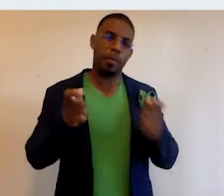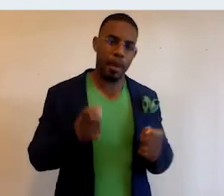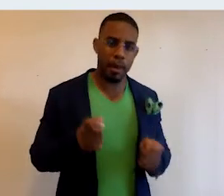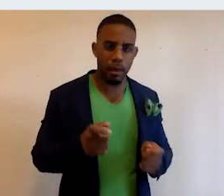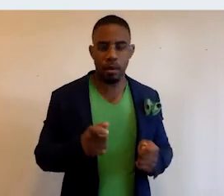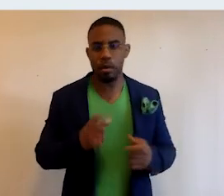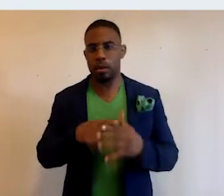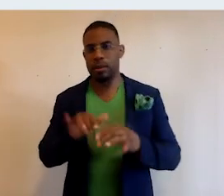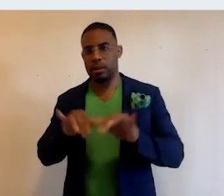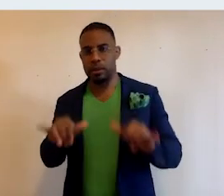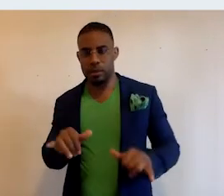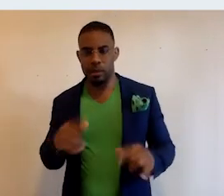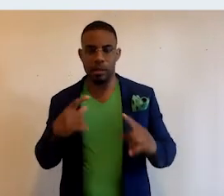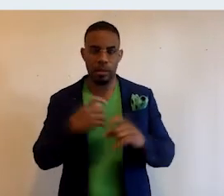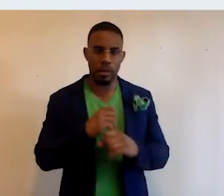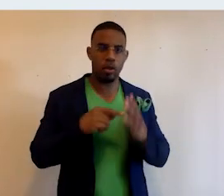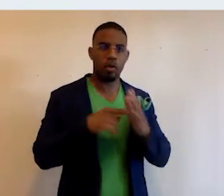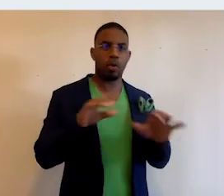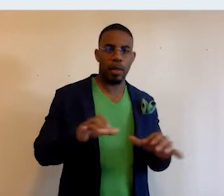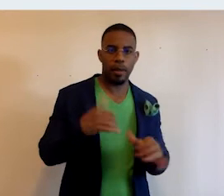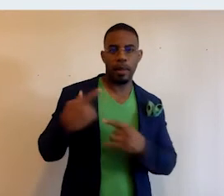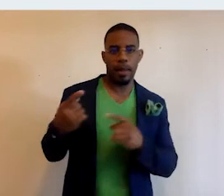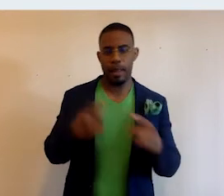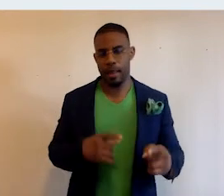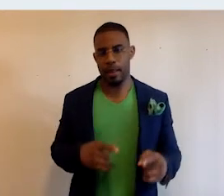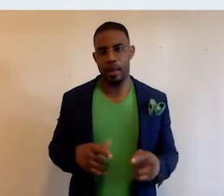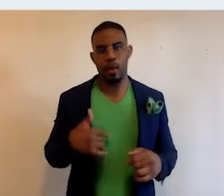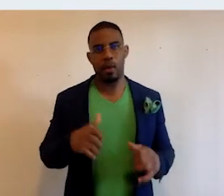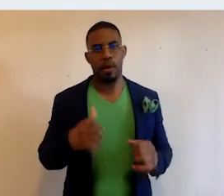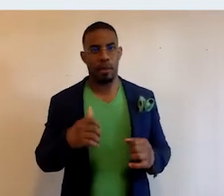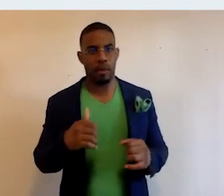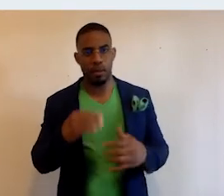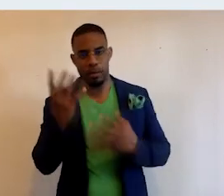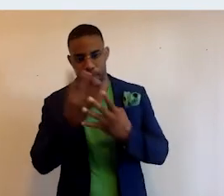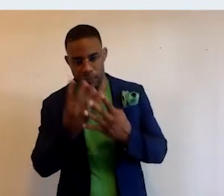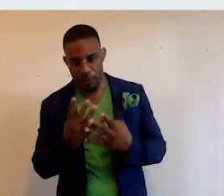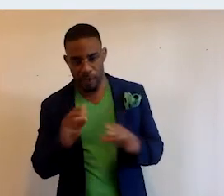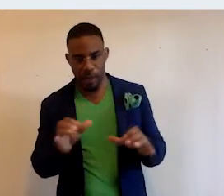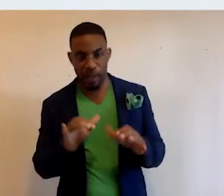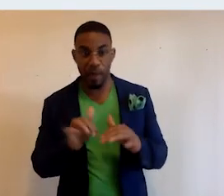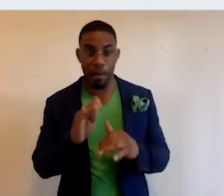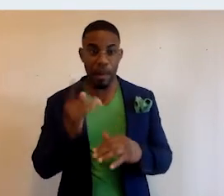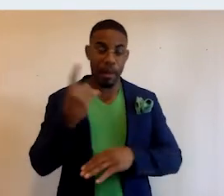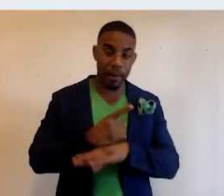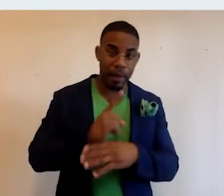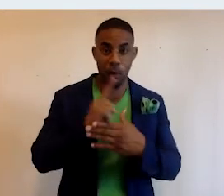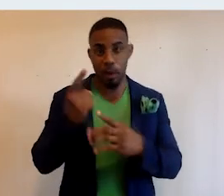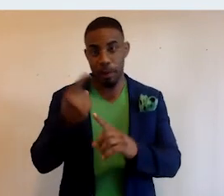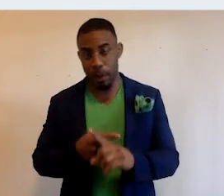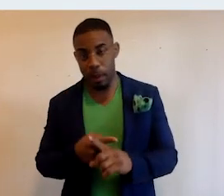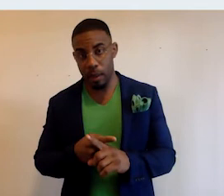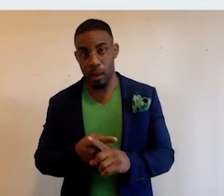complexity of the system and show the activity that's happening, and we can filter activity by day, by week, by month.